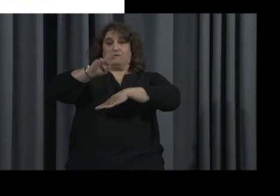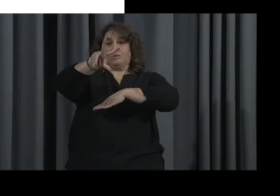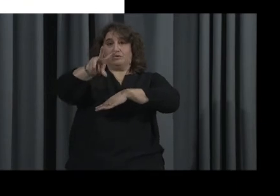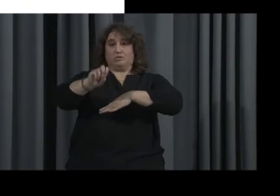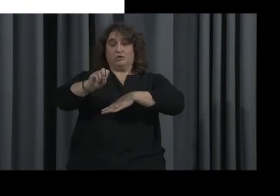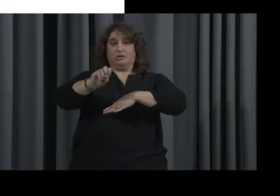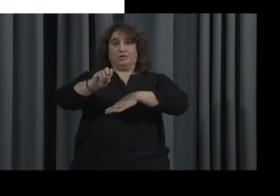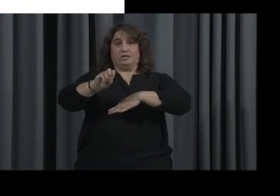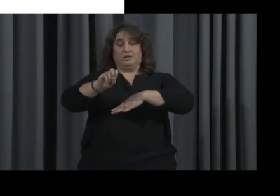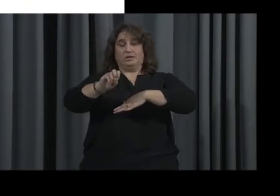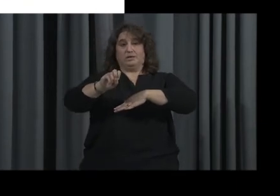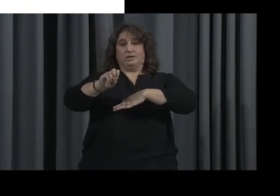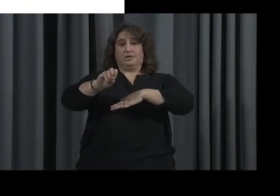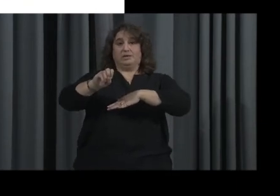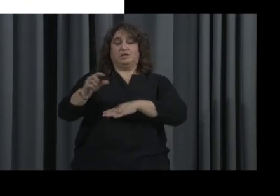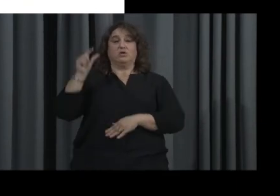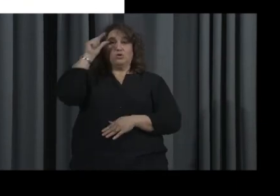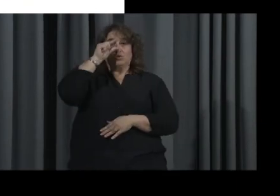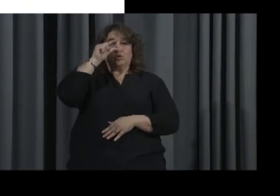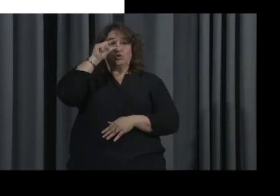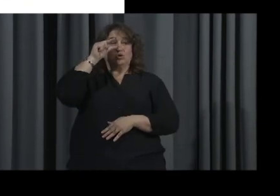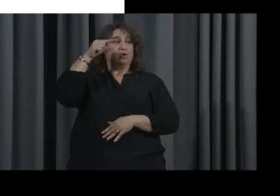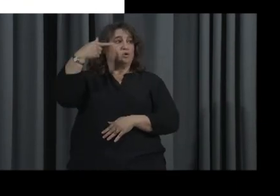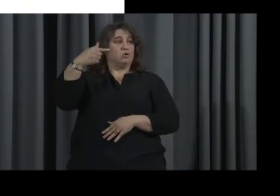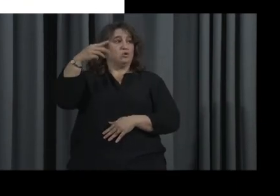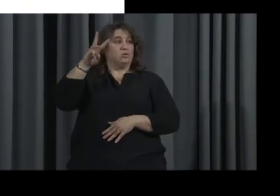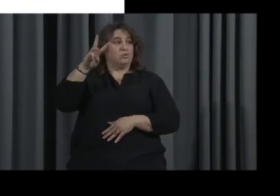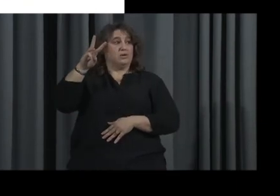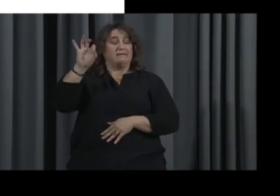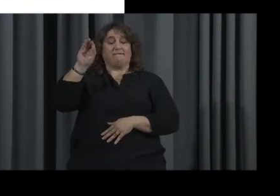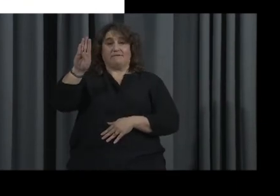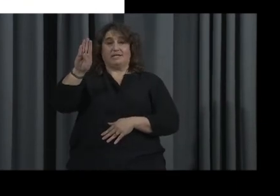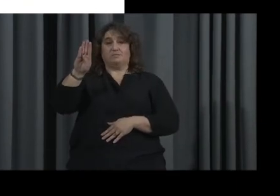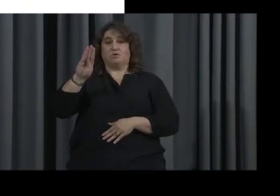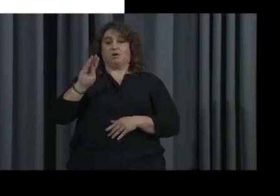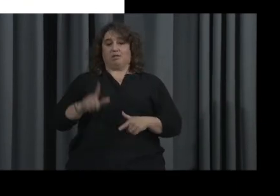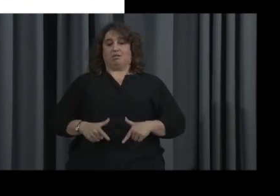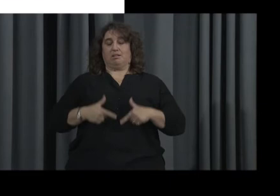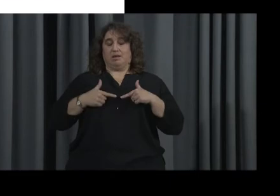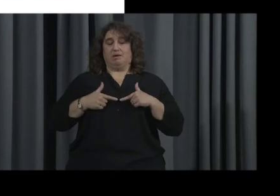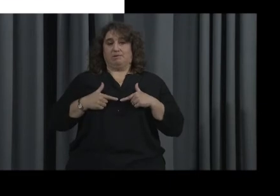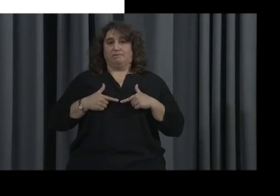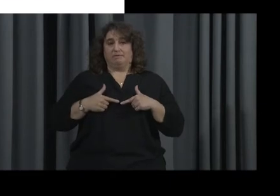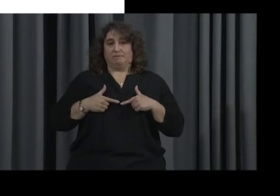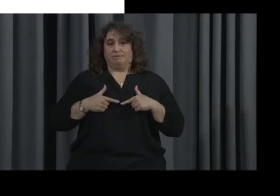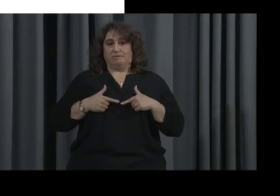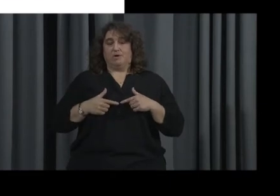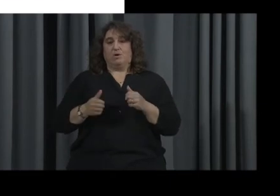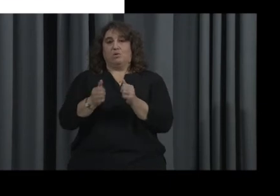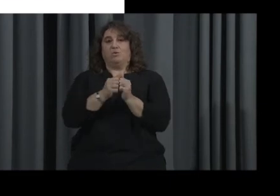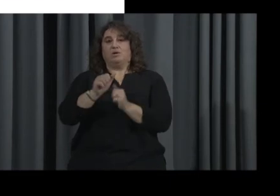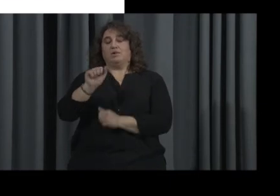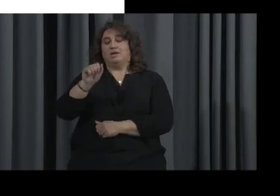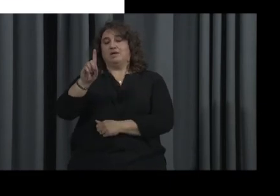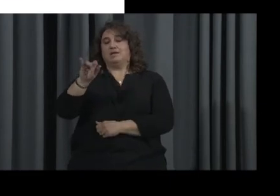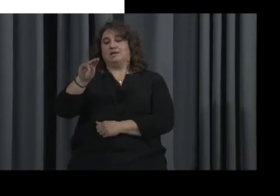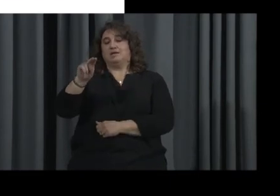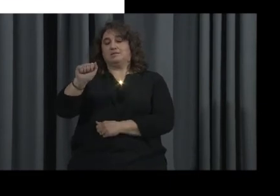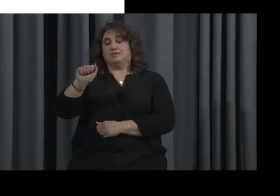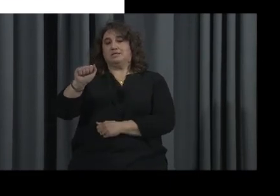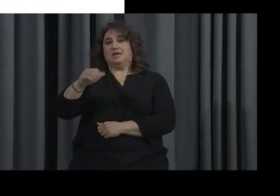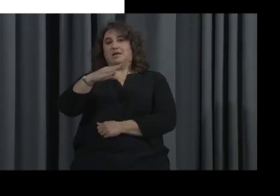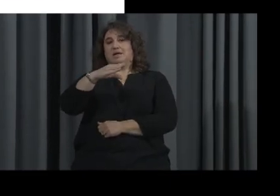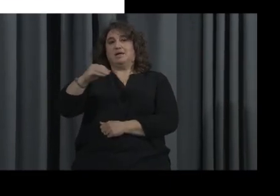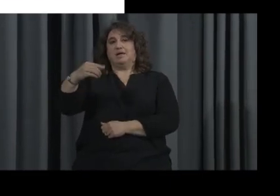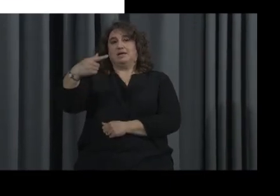find that on Goodwill Easter Seals Facebook Live. And that's going to have Ms. Adina Wingfield and Gail